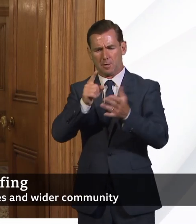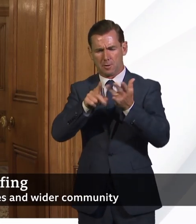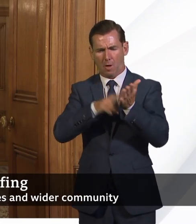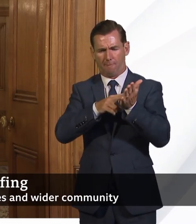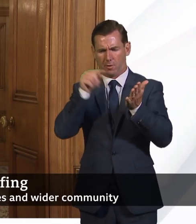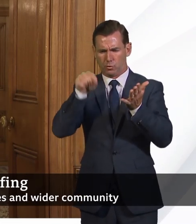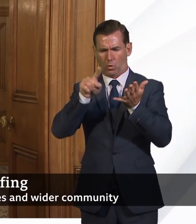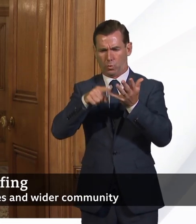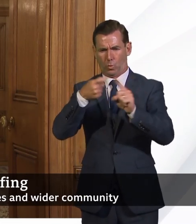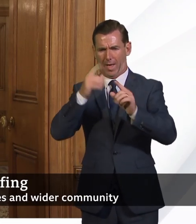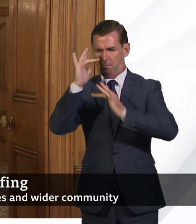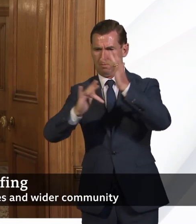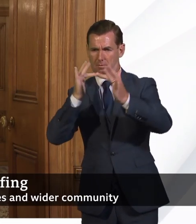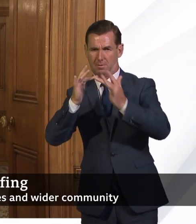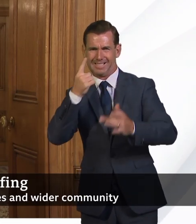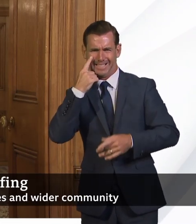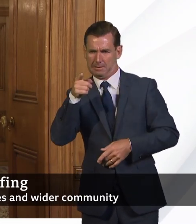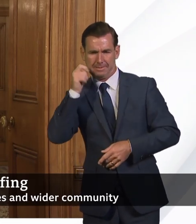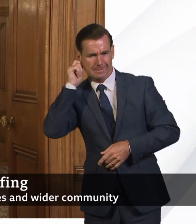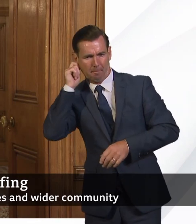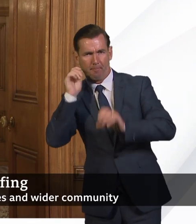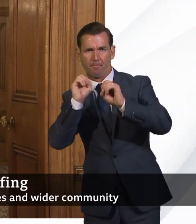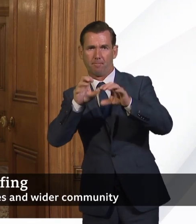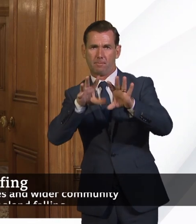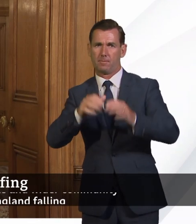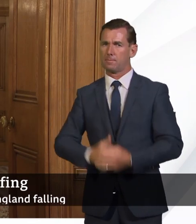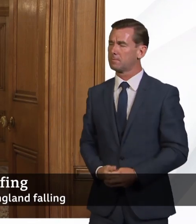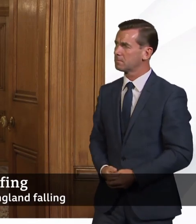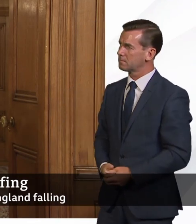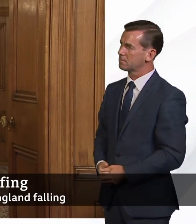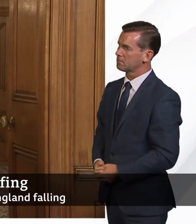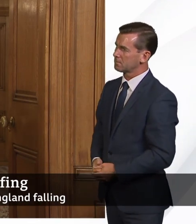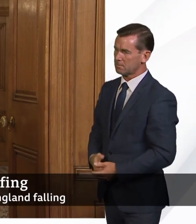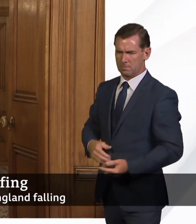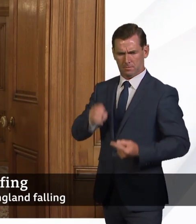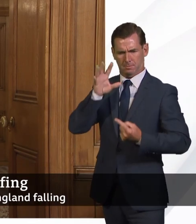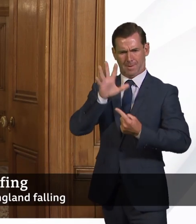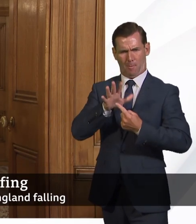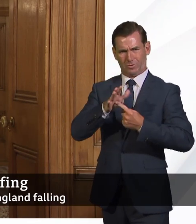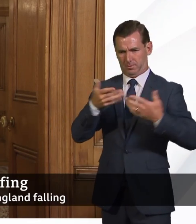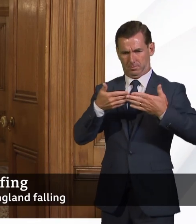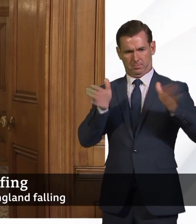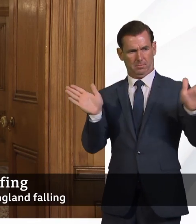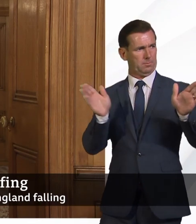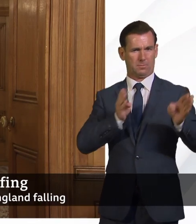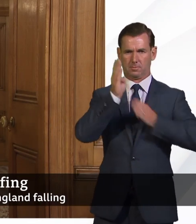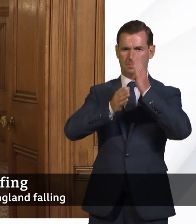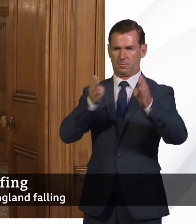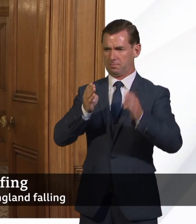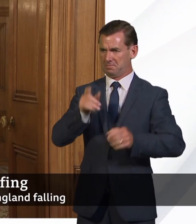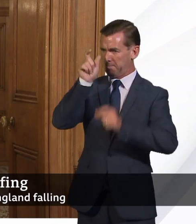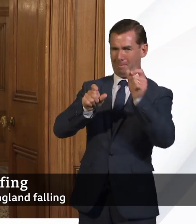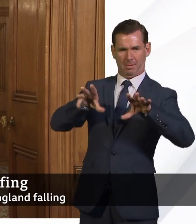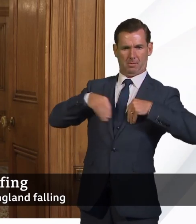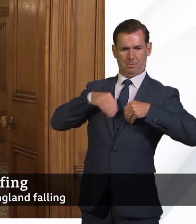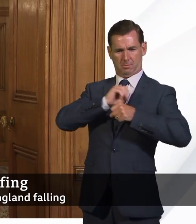protect each other, preventing those showing no symptoms from infecting others. I know there's huge public